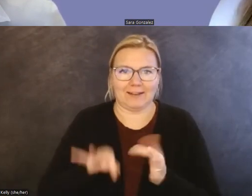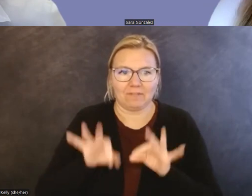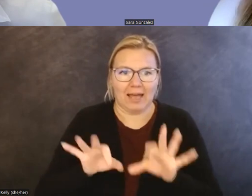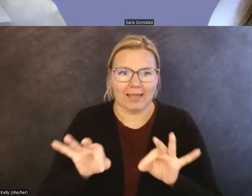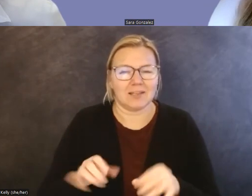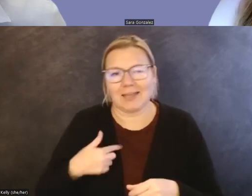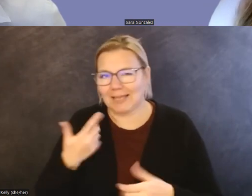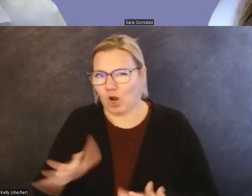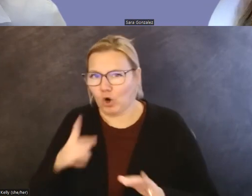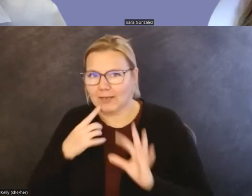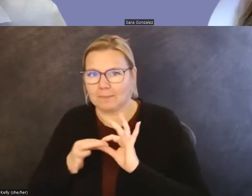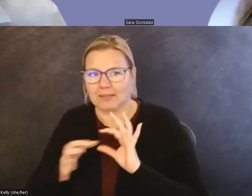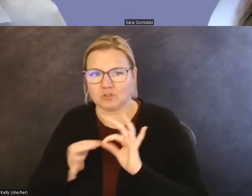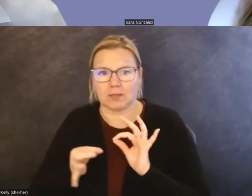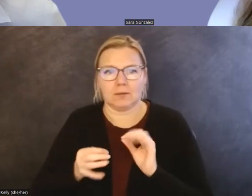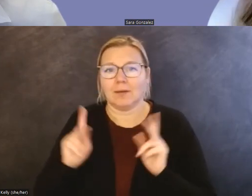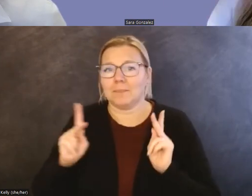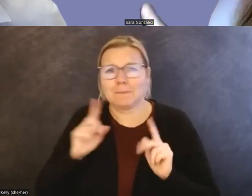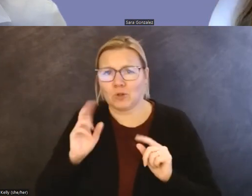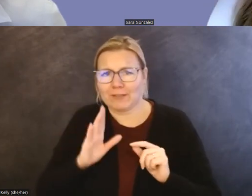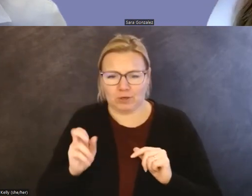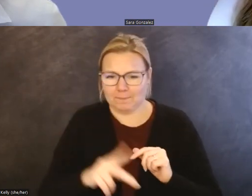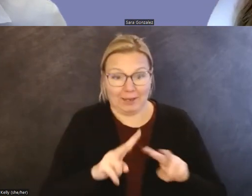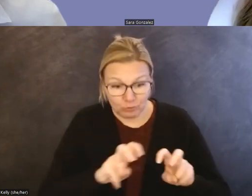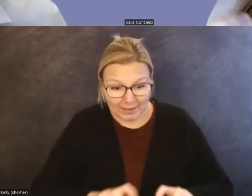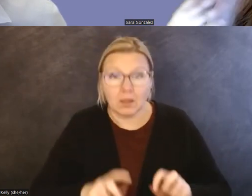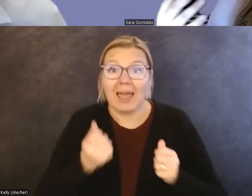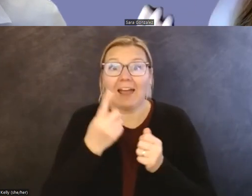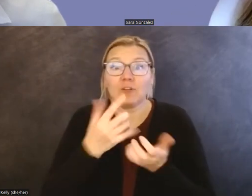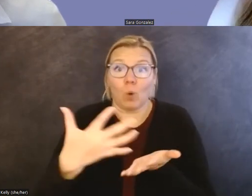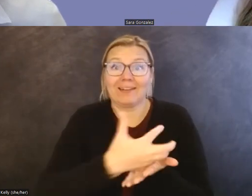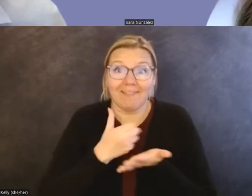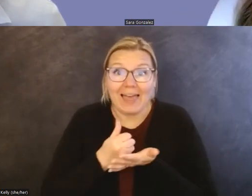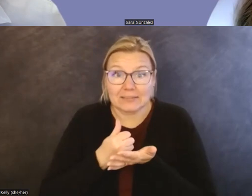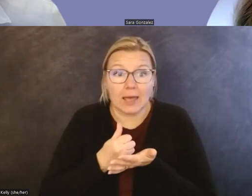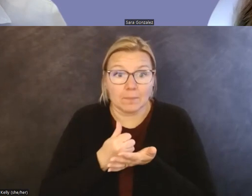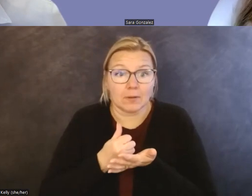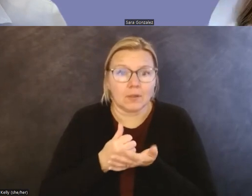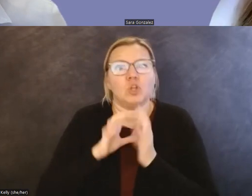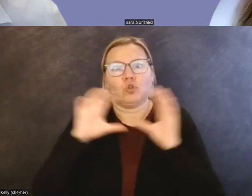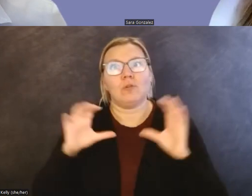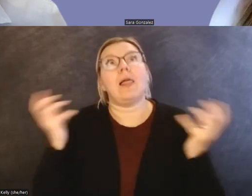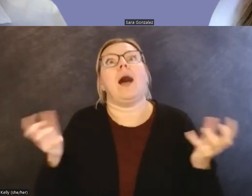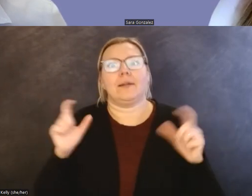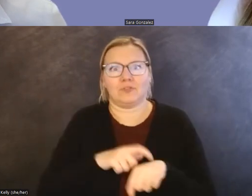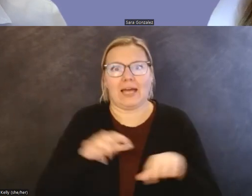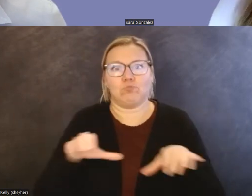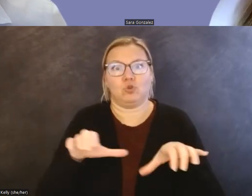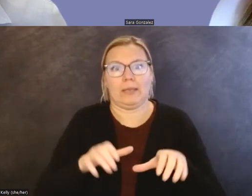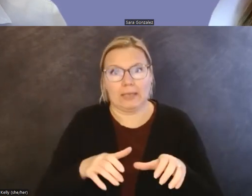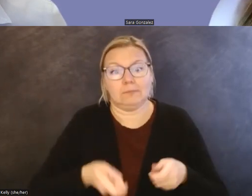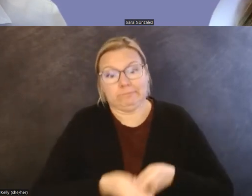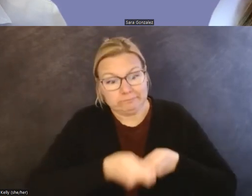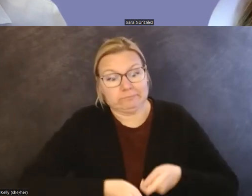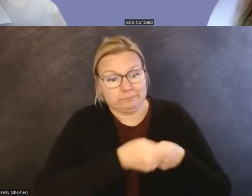almost nobody returns to these to analyze them. Everybody collects them, you spend a lot of time doing this, and nobody is actually fully